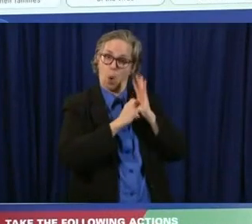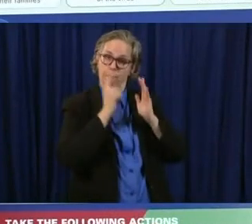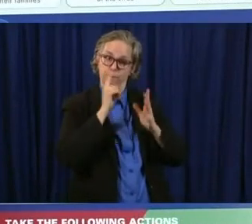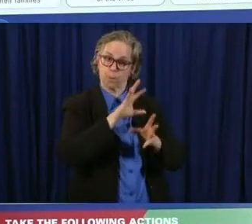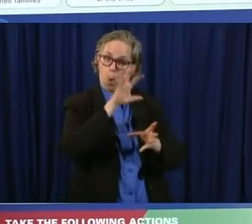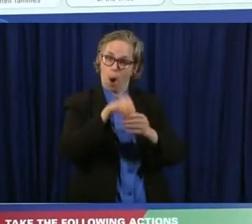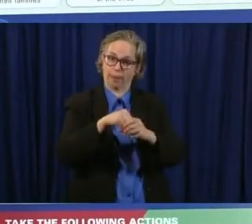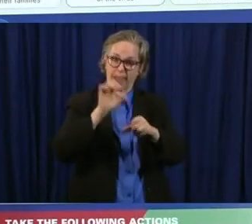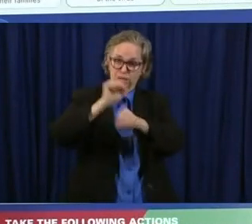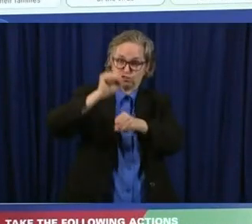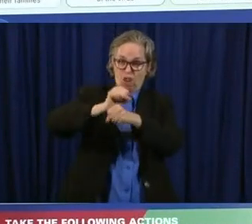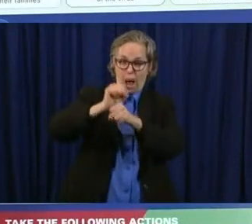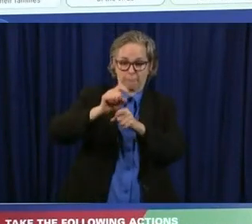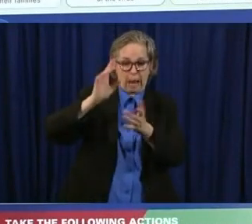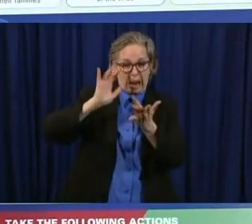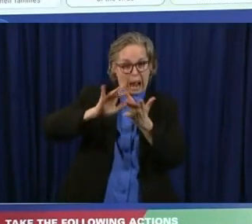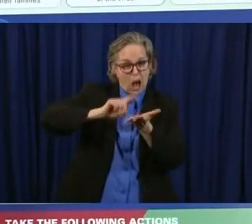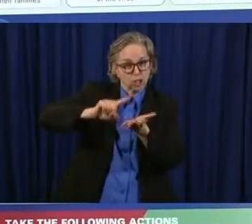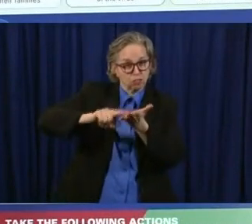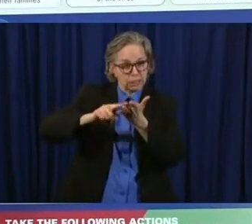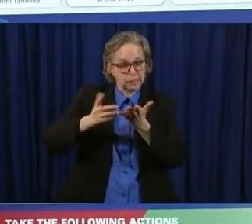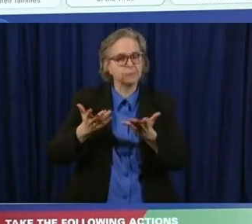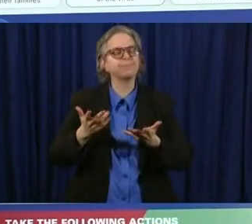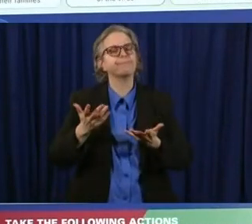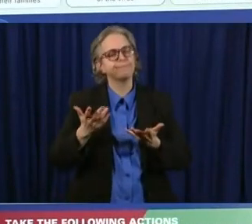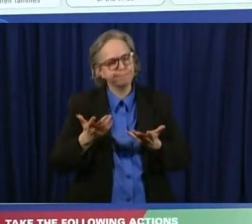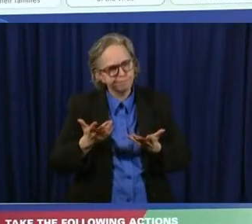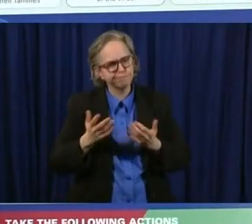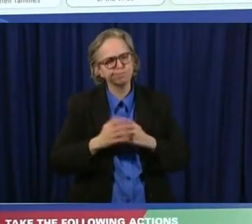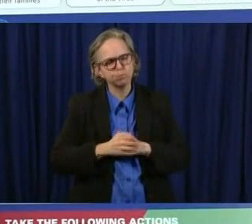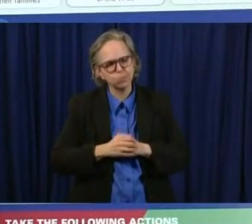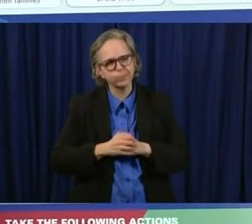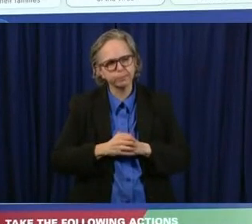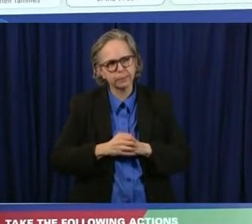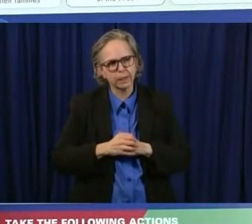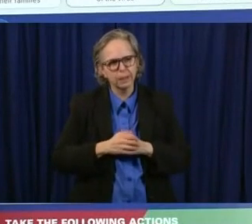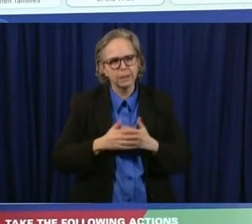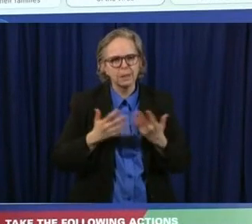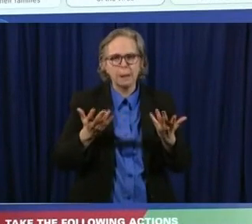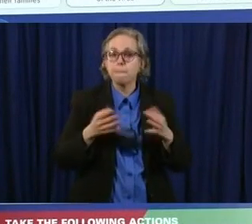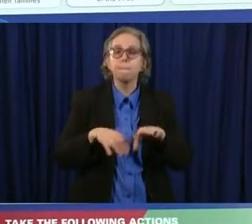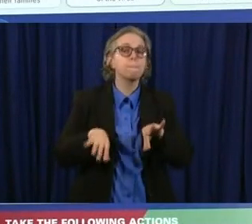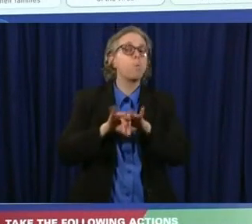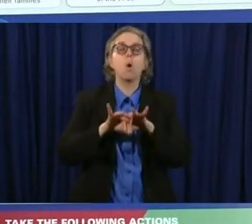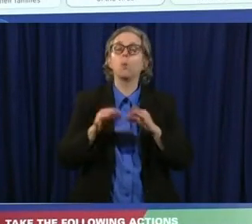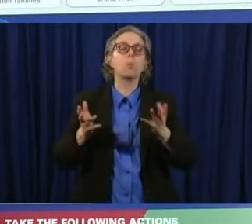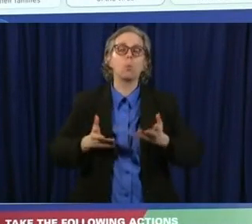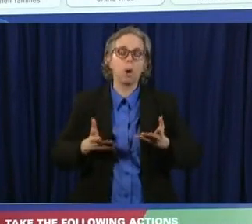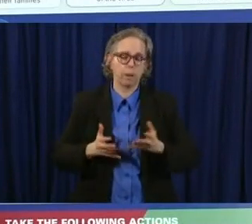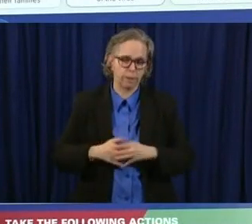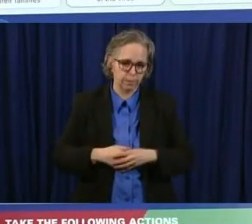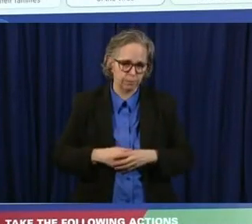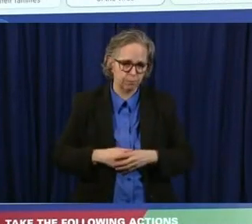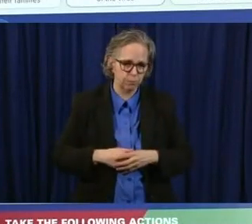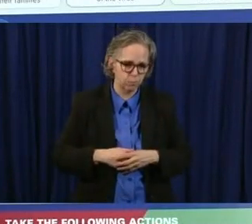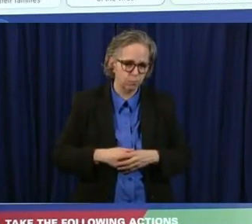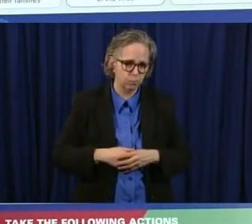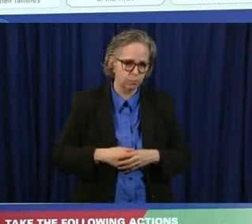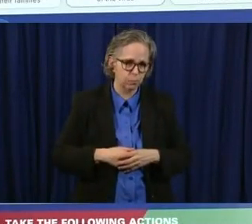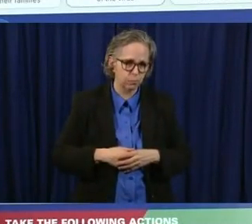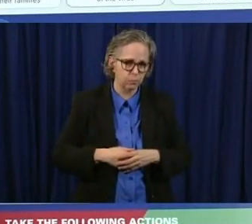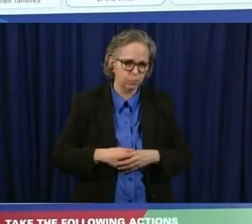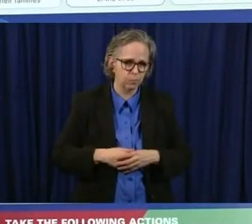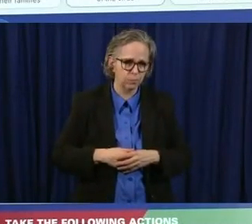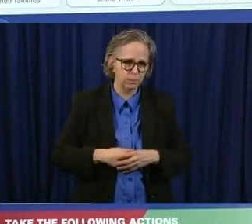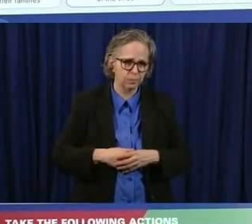um i think it's important that the people who are hired